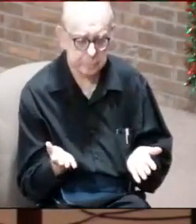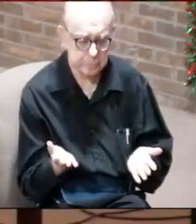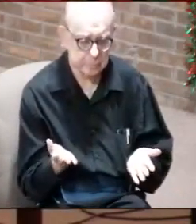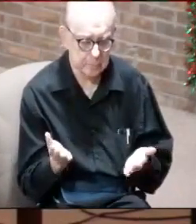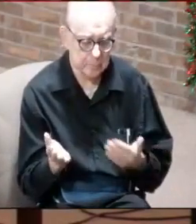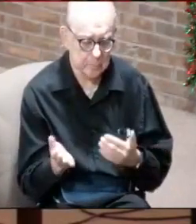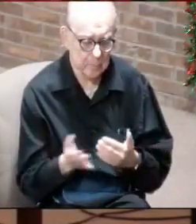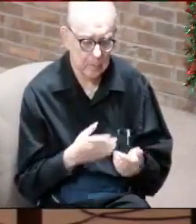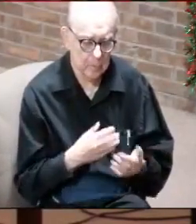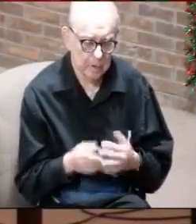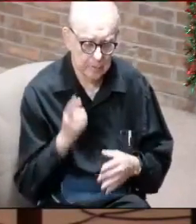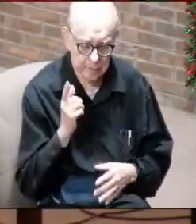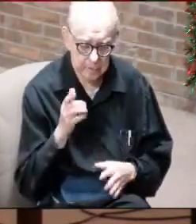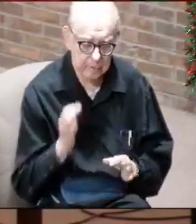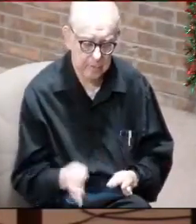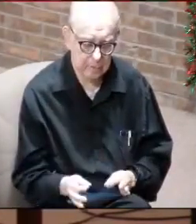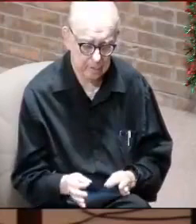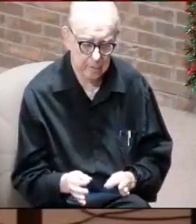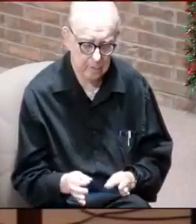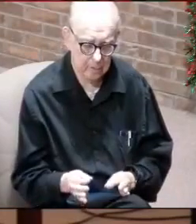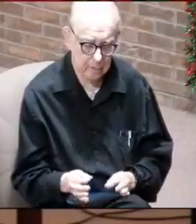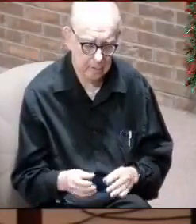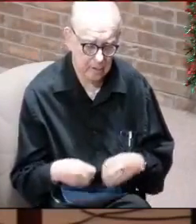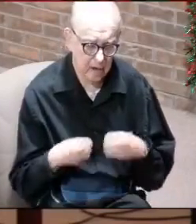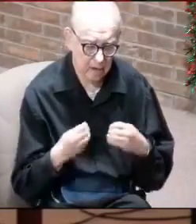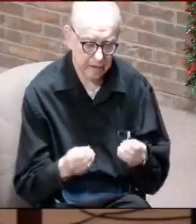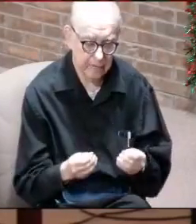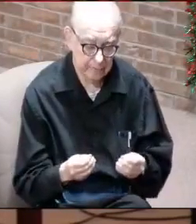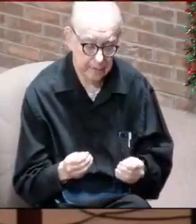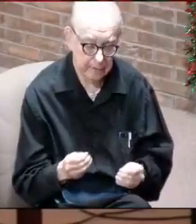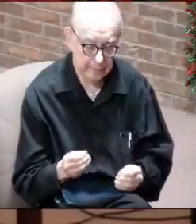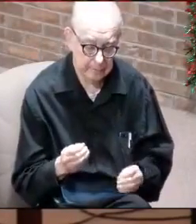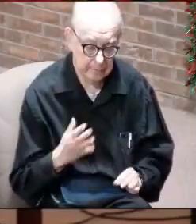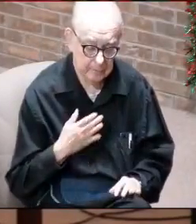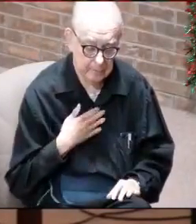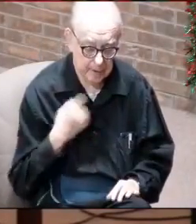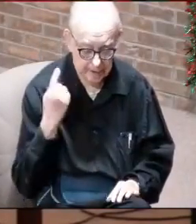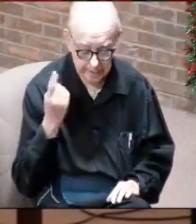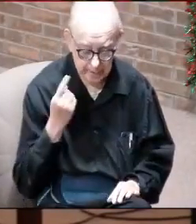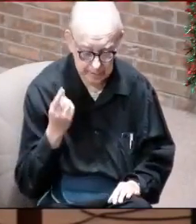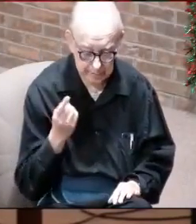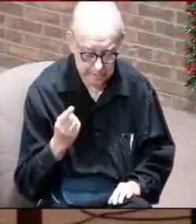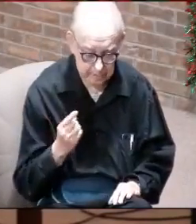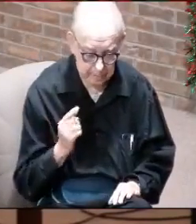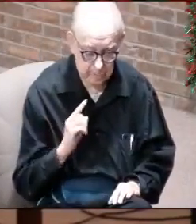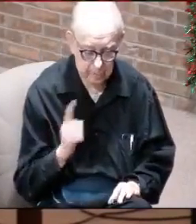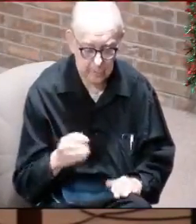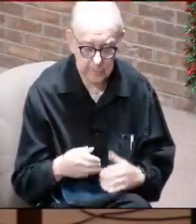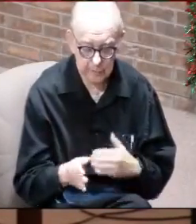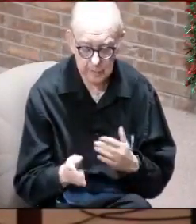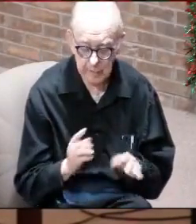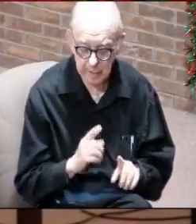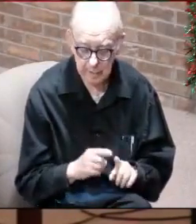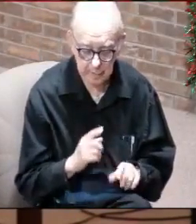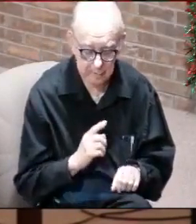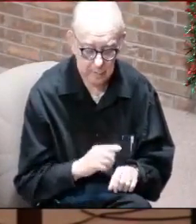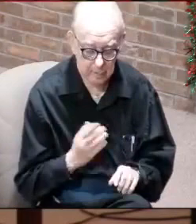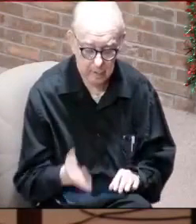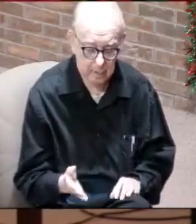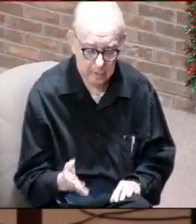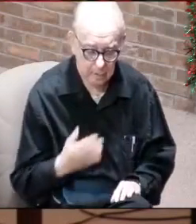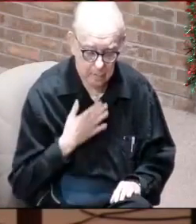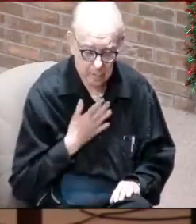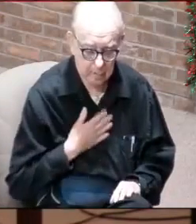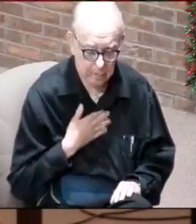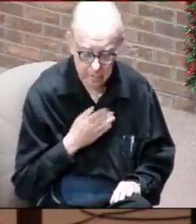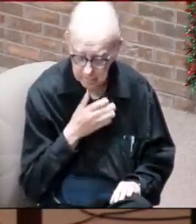whatever you want to decide, I'll just give you my two cents and we'll just, you know, just go from there. I said, because I've enjoyed